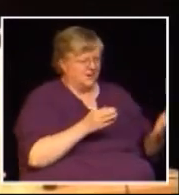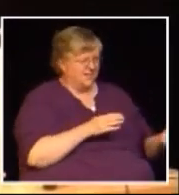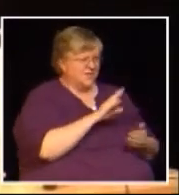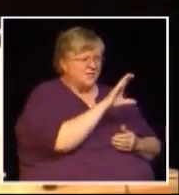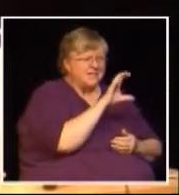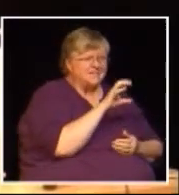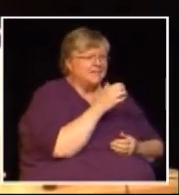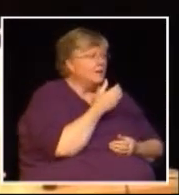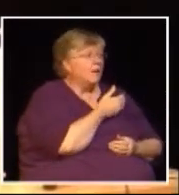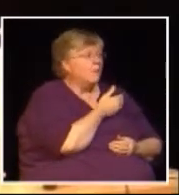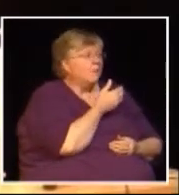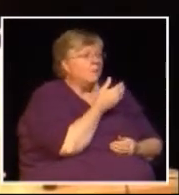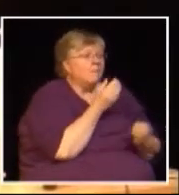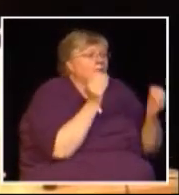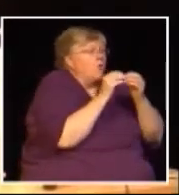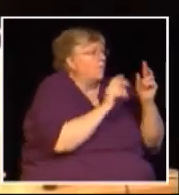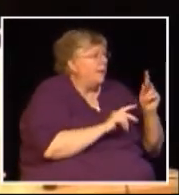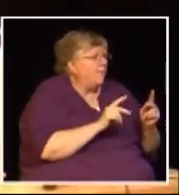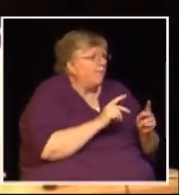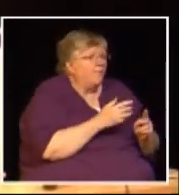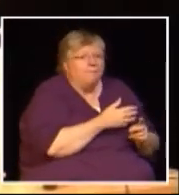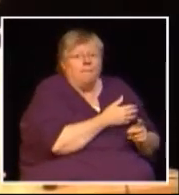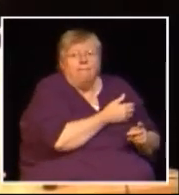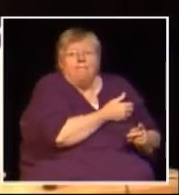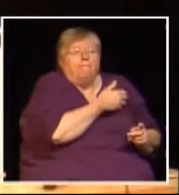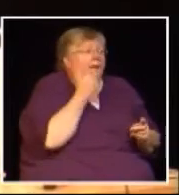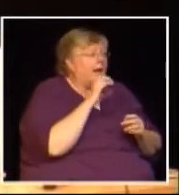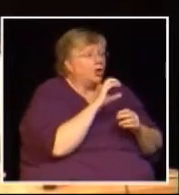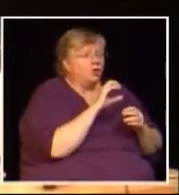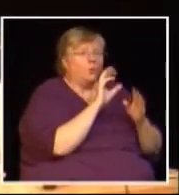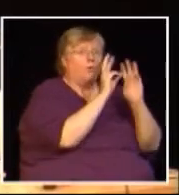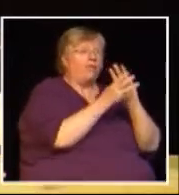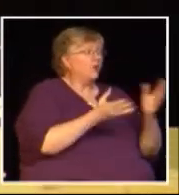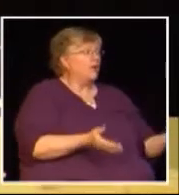population better climate cannot be competitive with Alberta